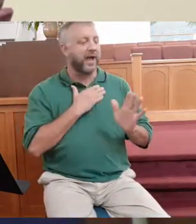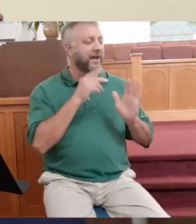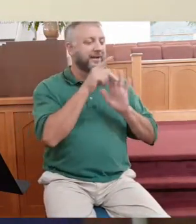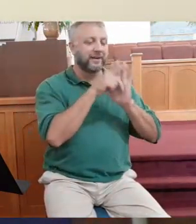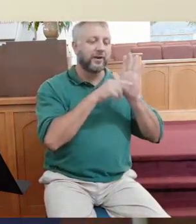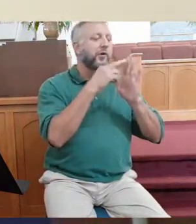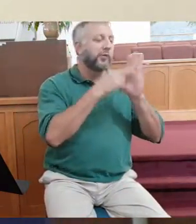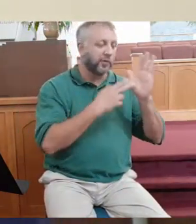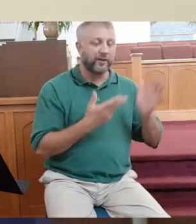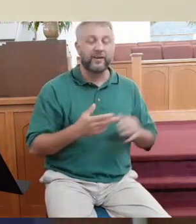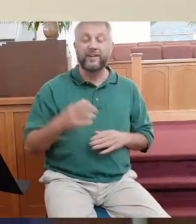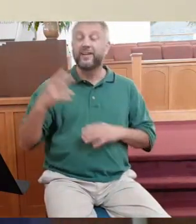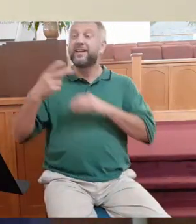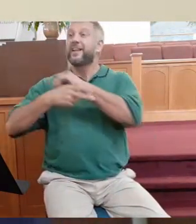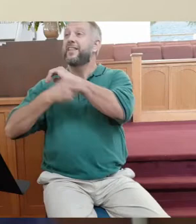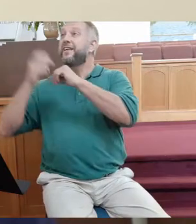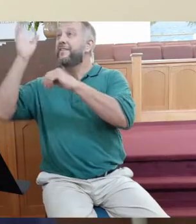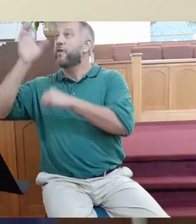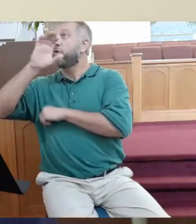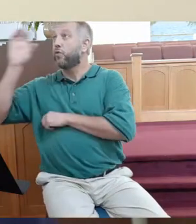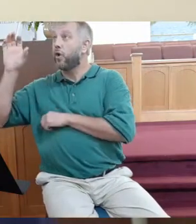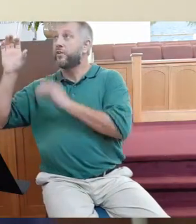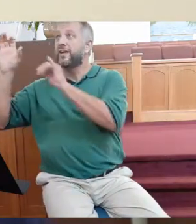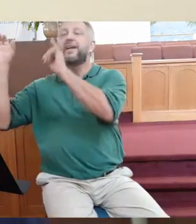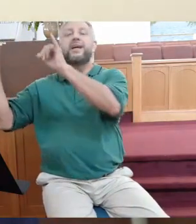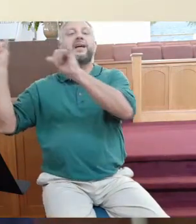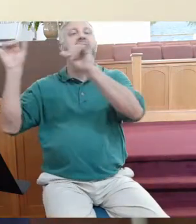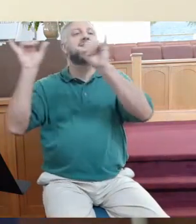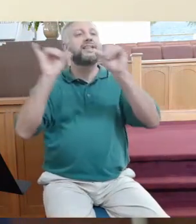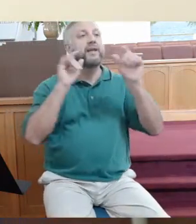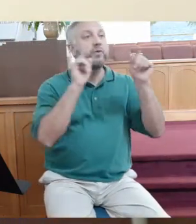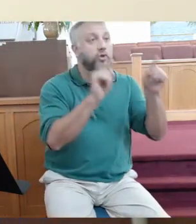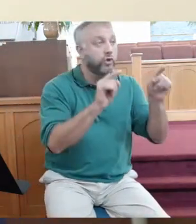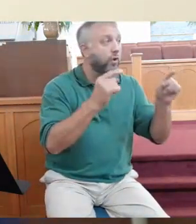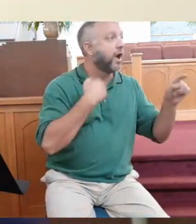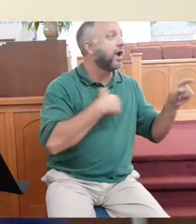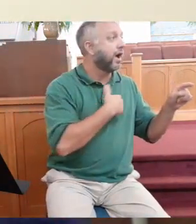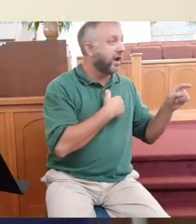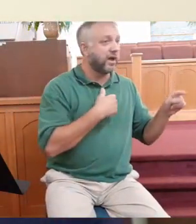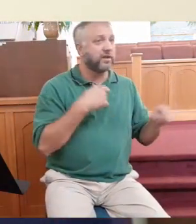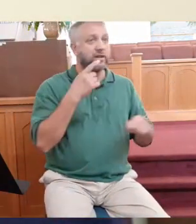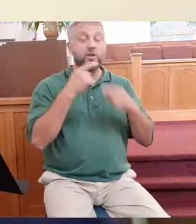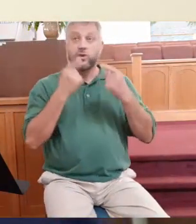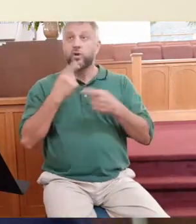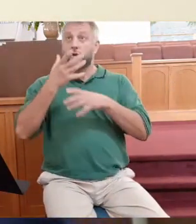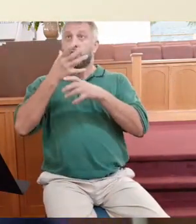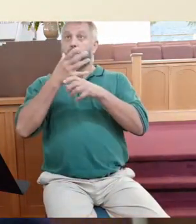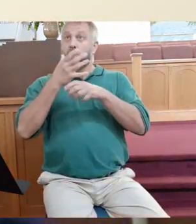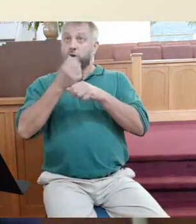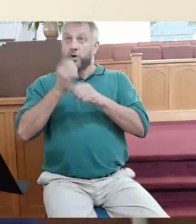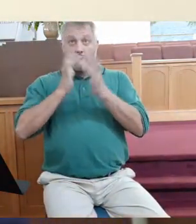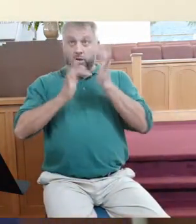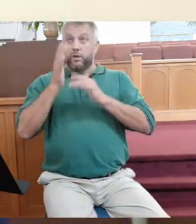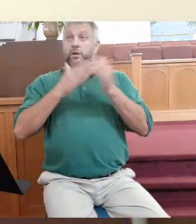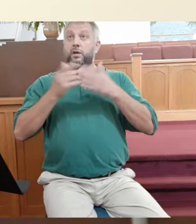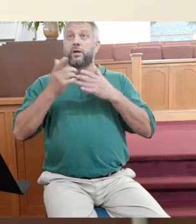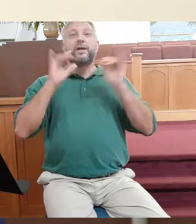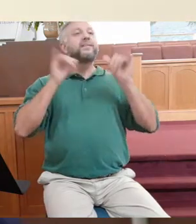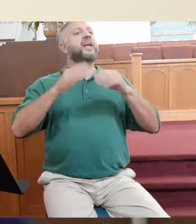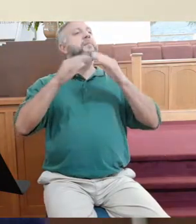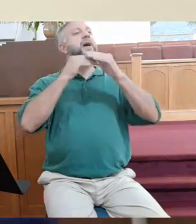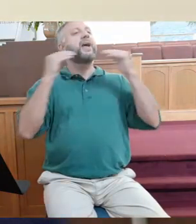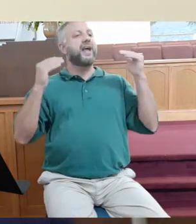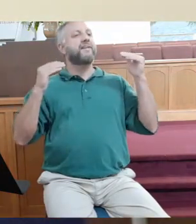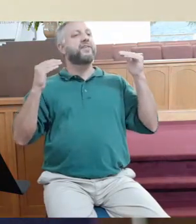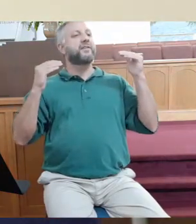thief on the cross gets the same heaven as all the rest of us. That you who are struggling today but you're trusting Christ in your struggles, you get the same